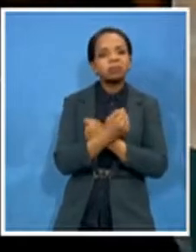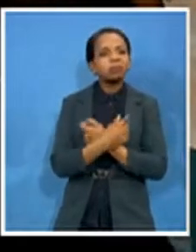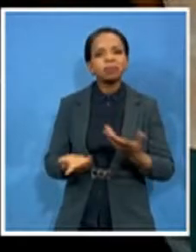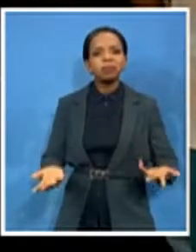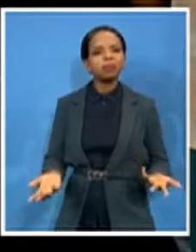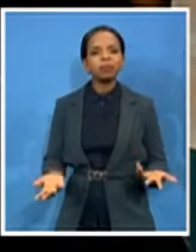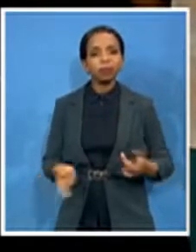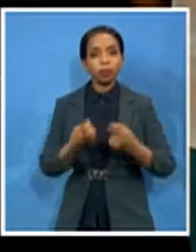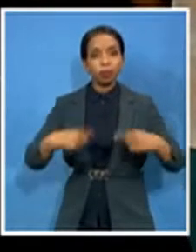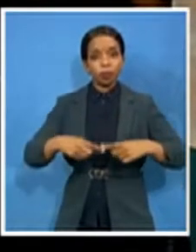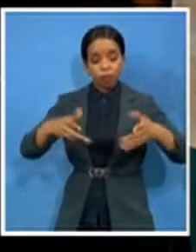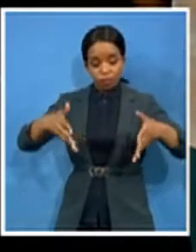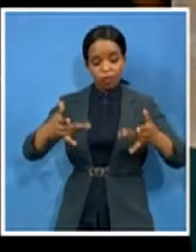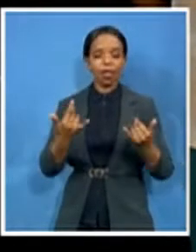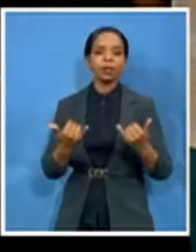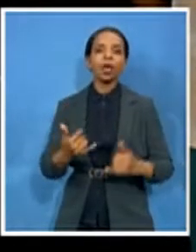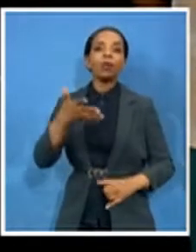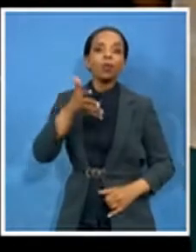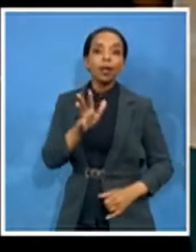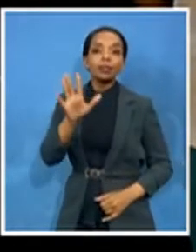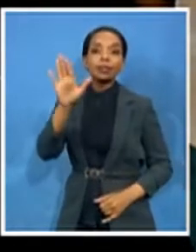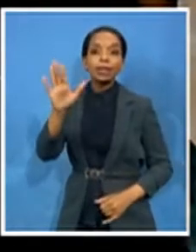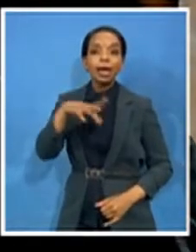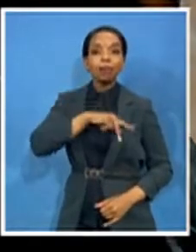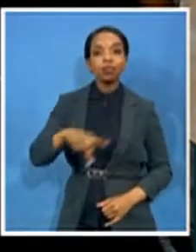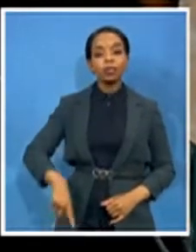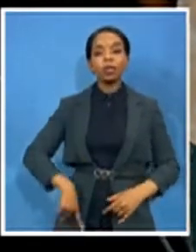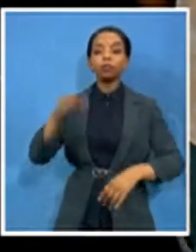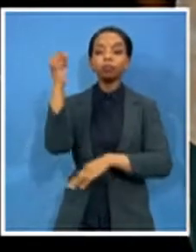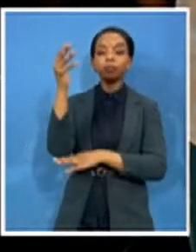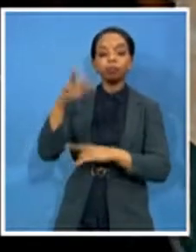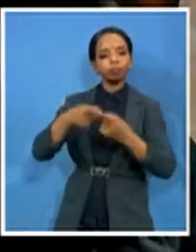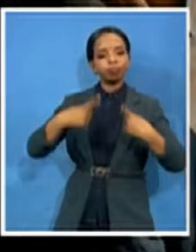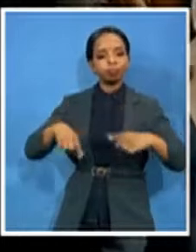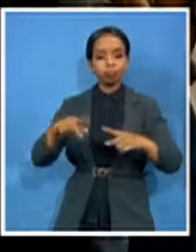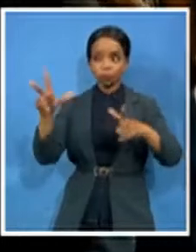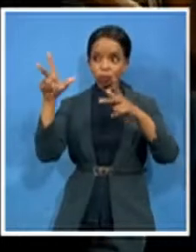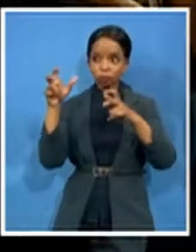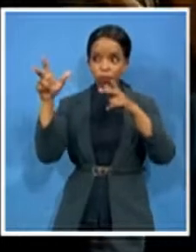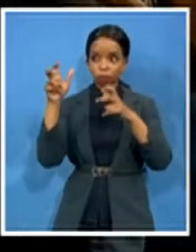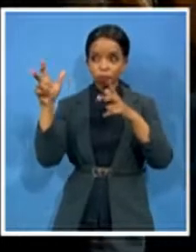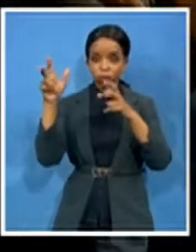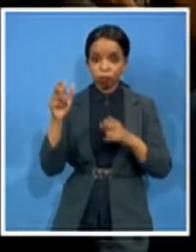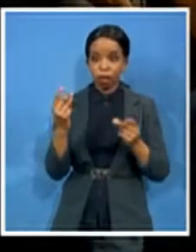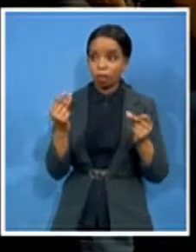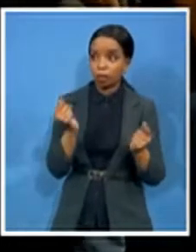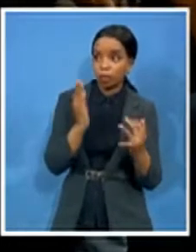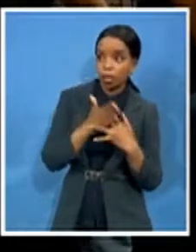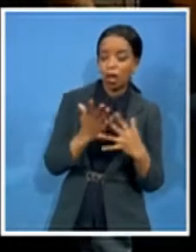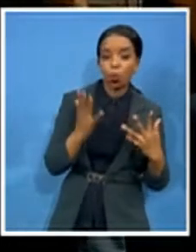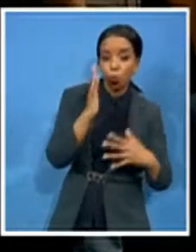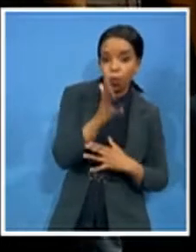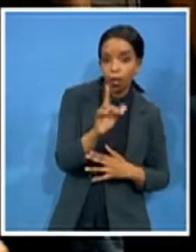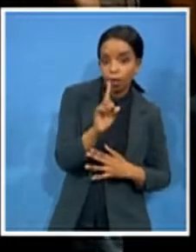the premier today whether there will be an immediate intervention or what are the expectations of these employees whether